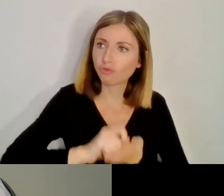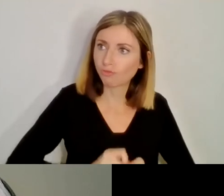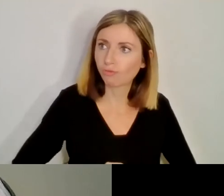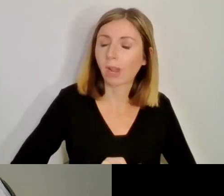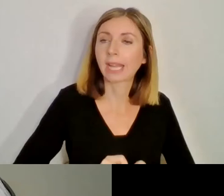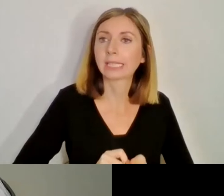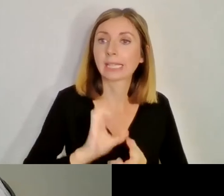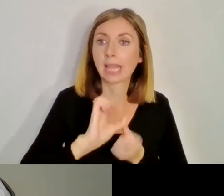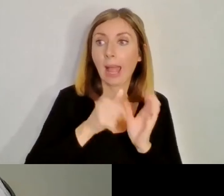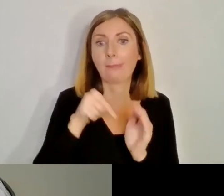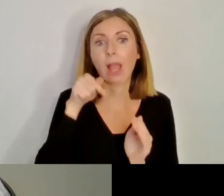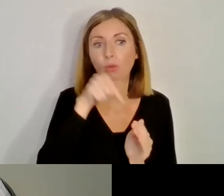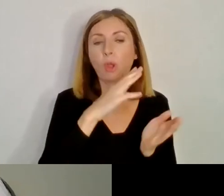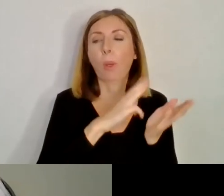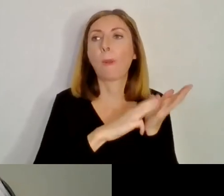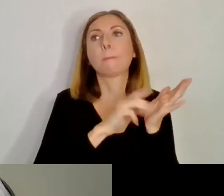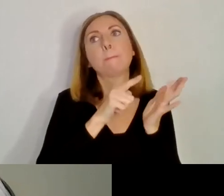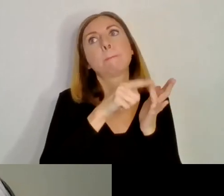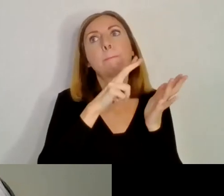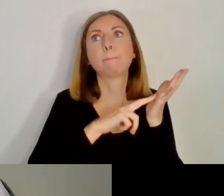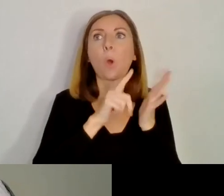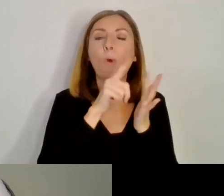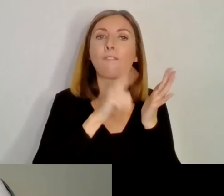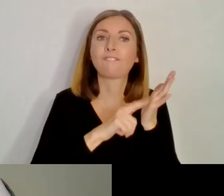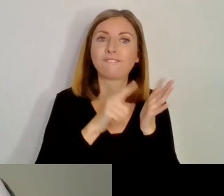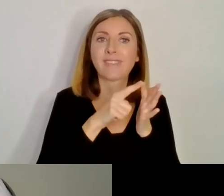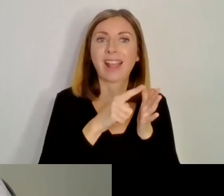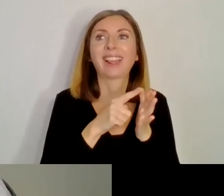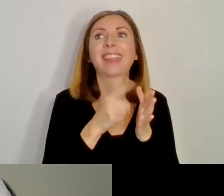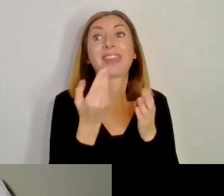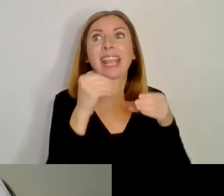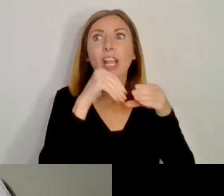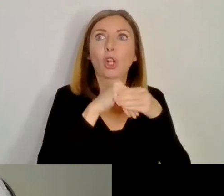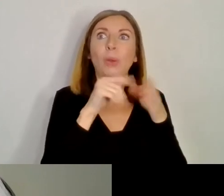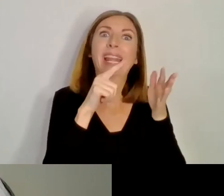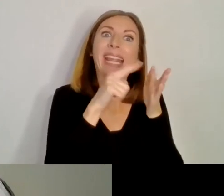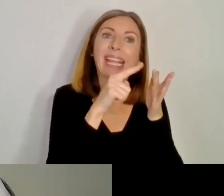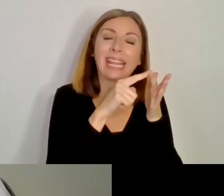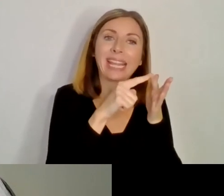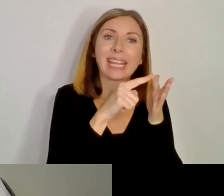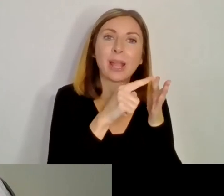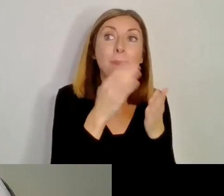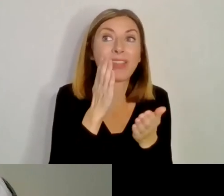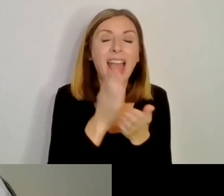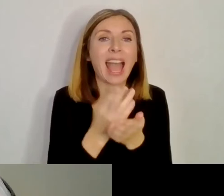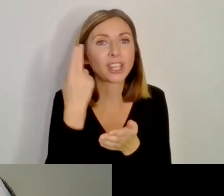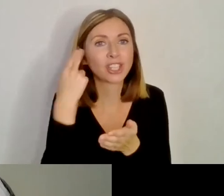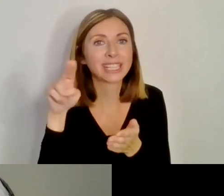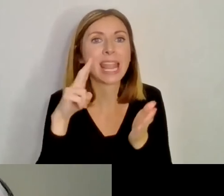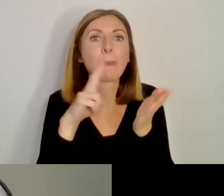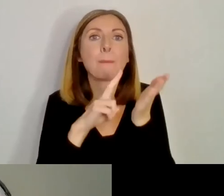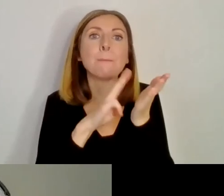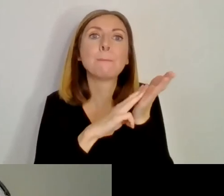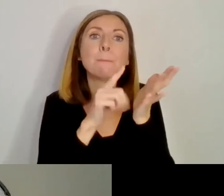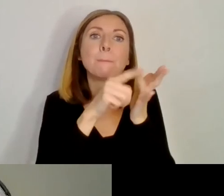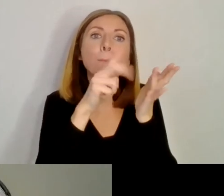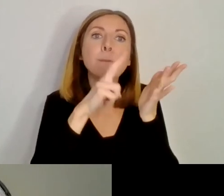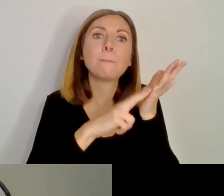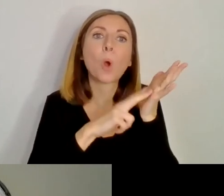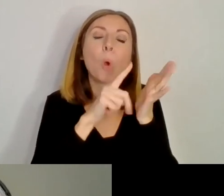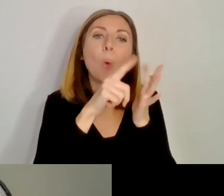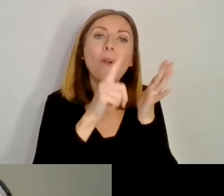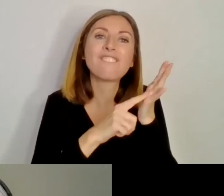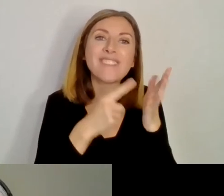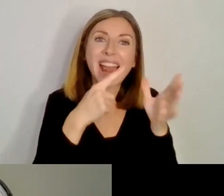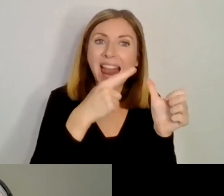is referred to as Movel with the E and the actual name now is Movela. And it can be really confusing,